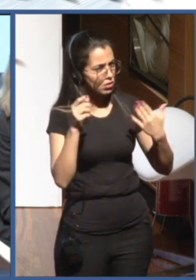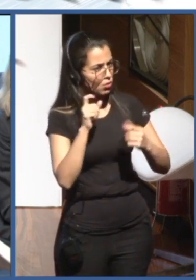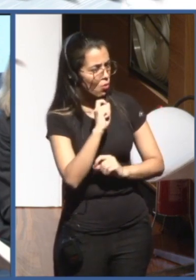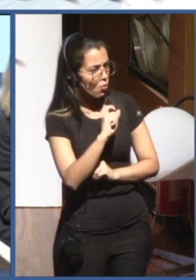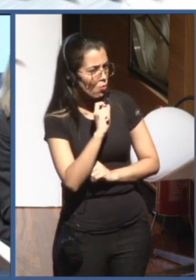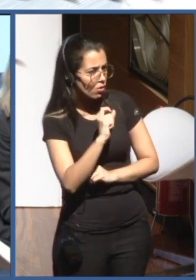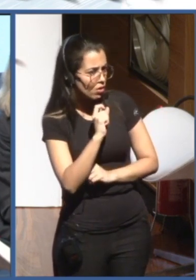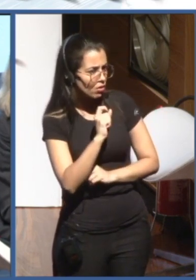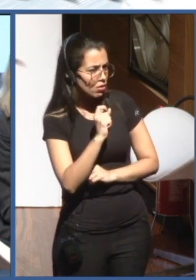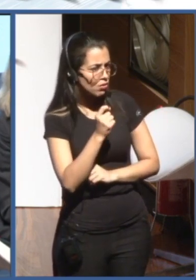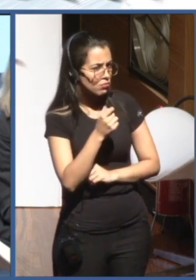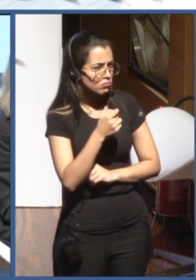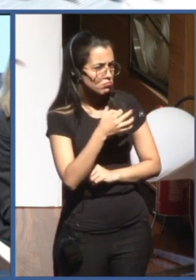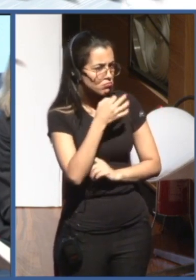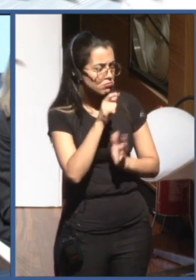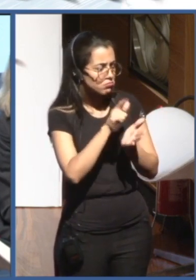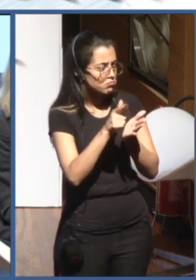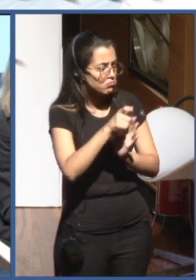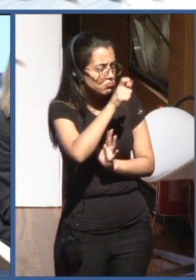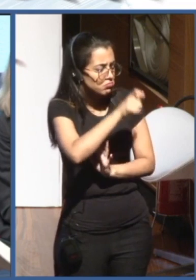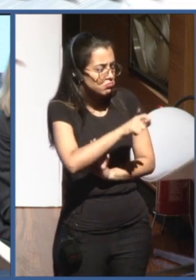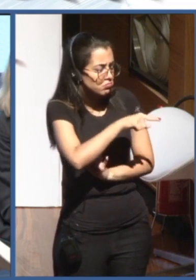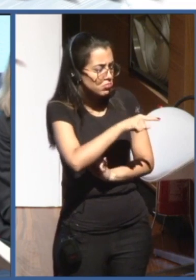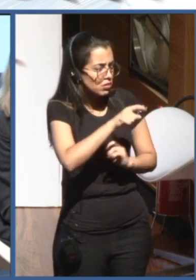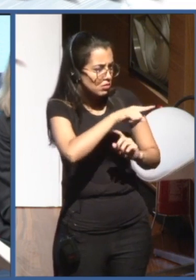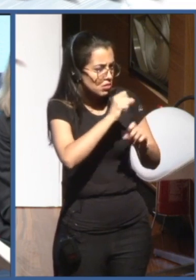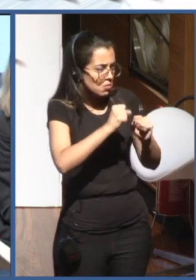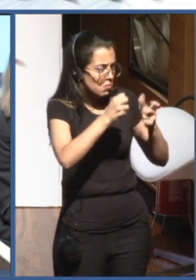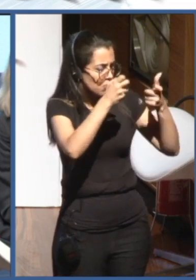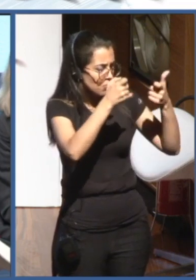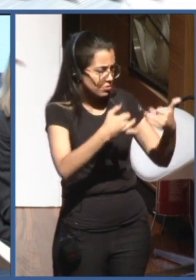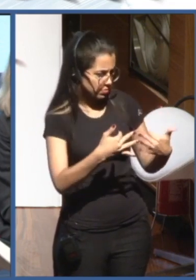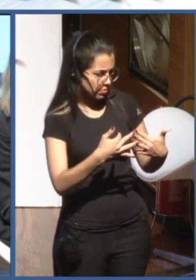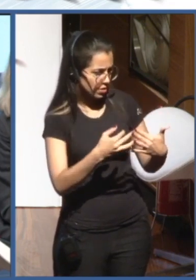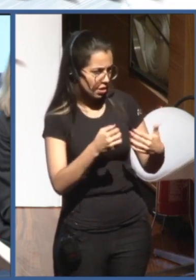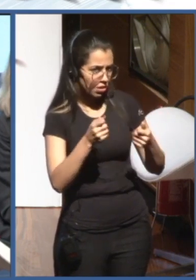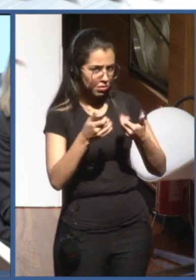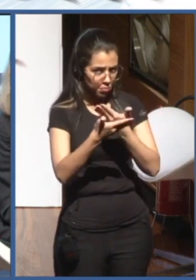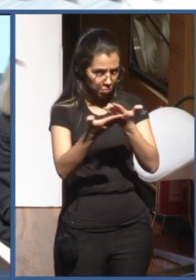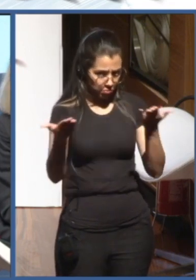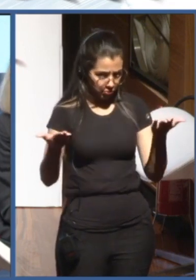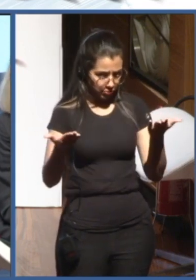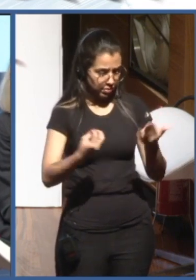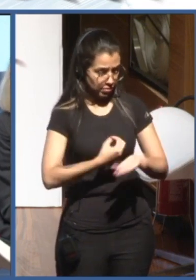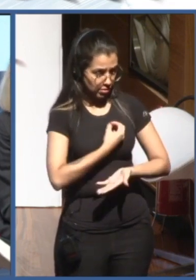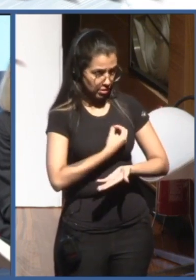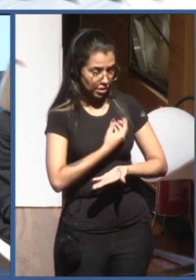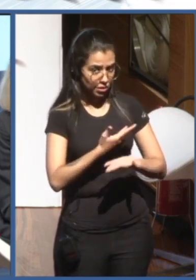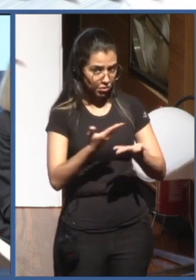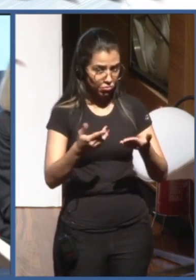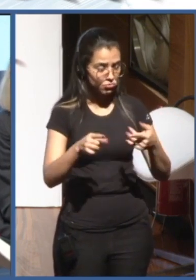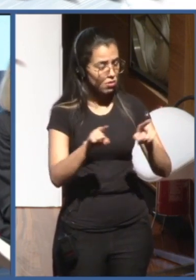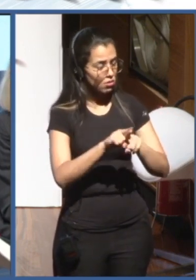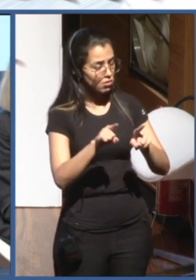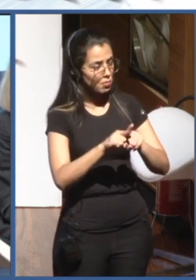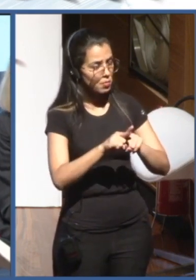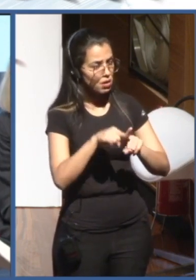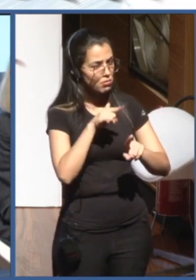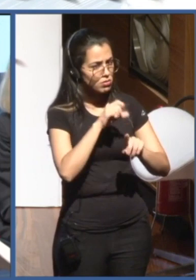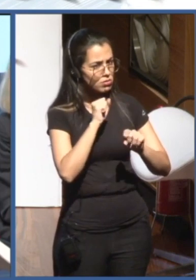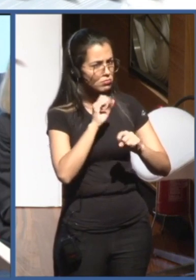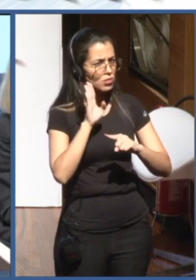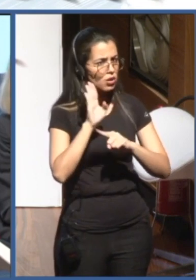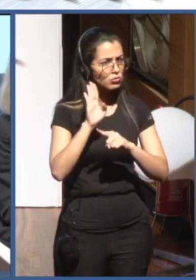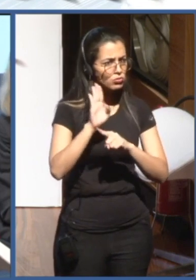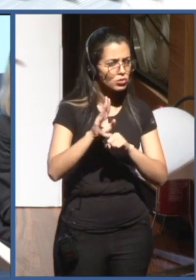first? Maybe you can explain to the audience today in artificial intelligence and what you can do in the perspective of development of